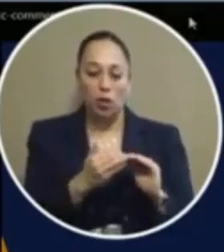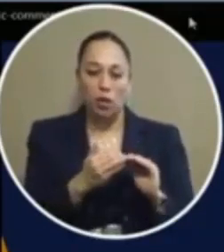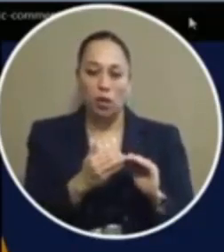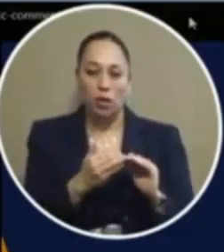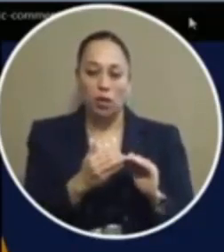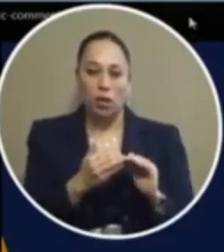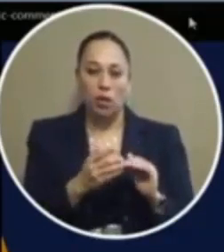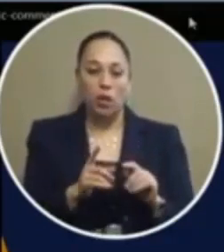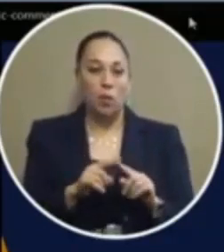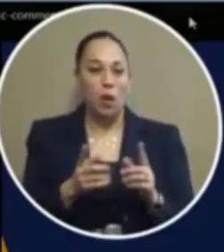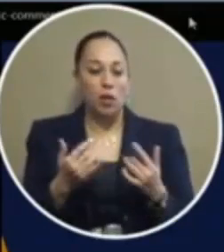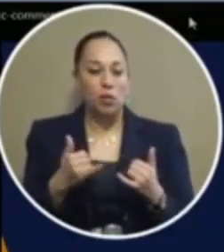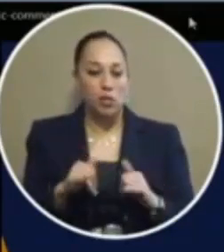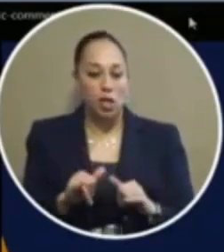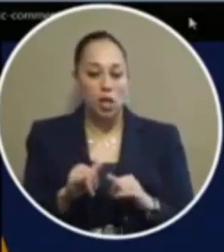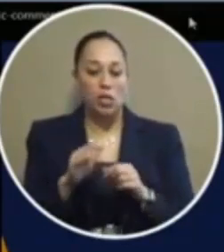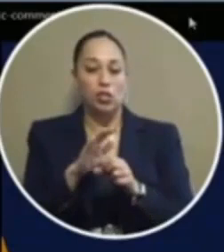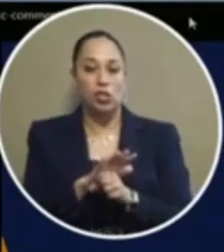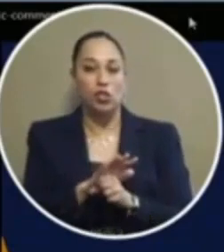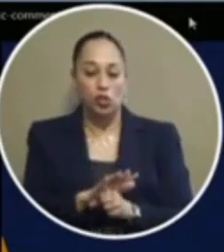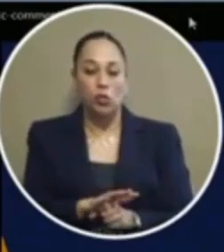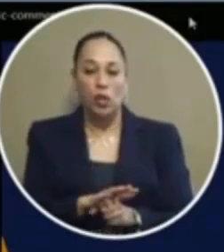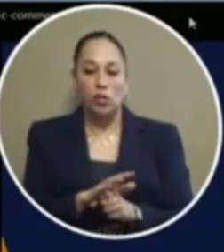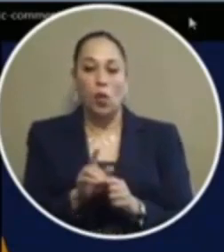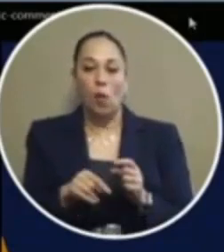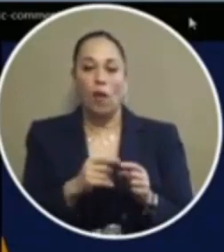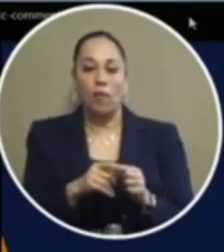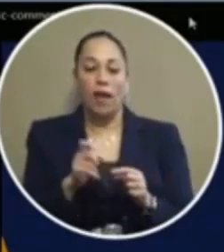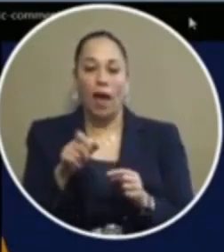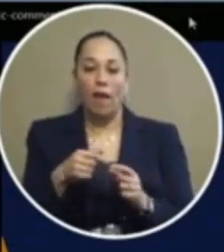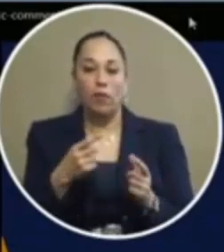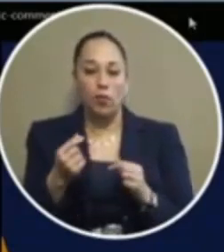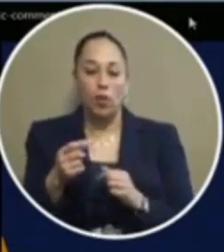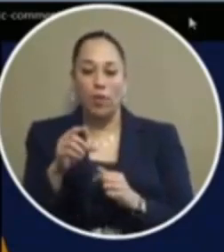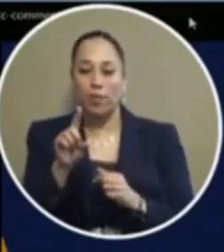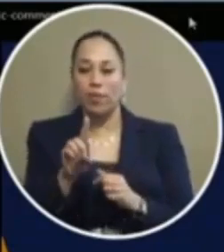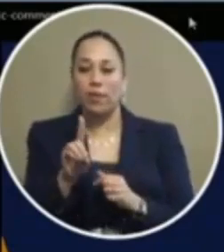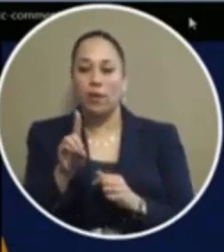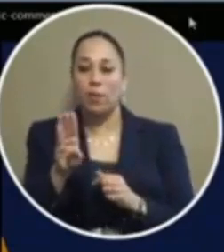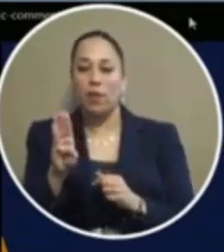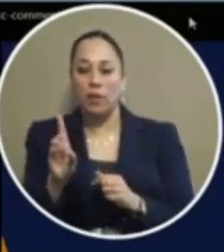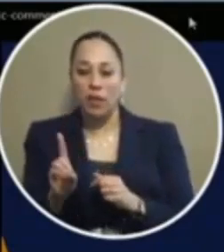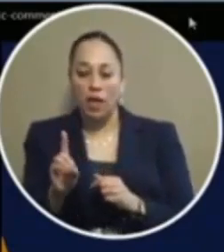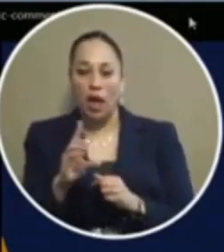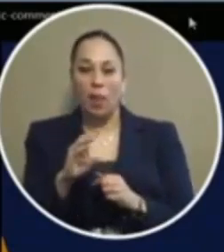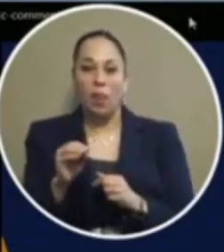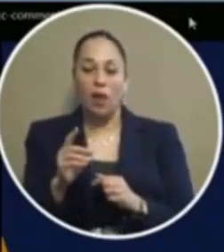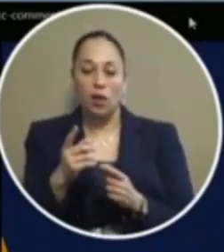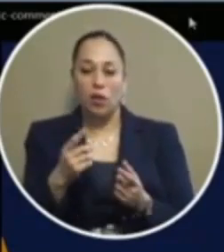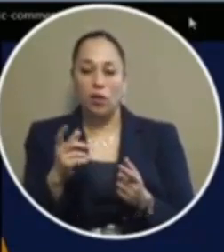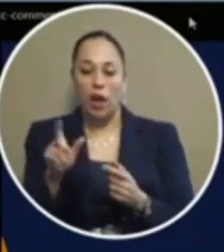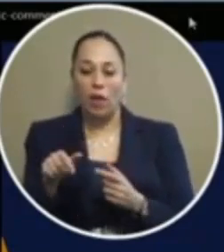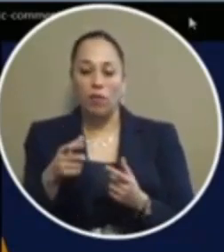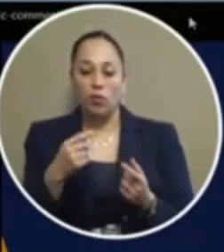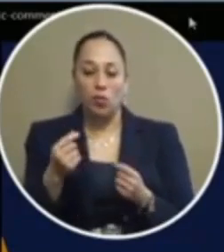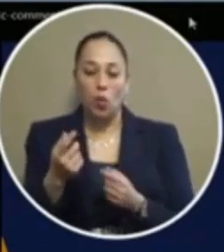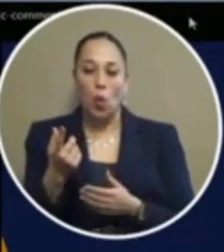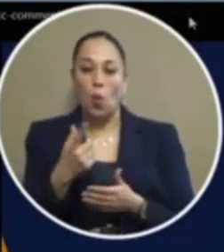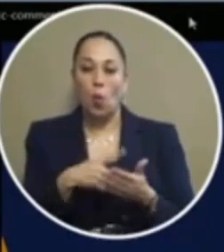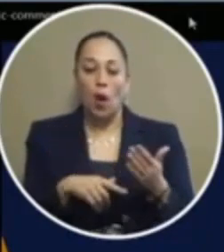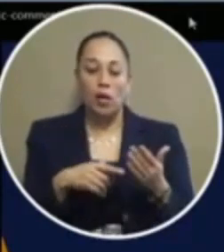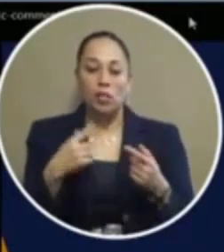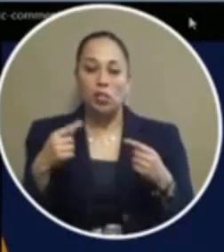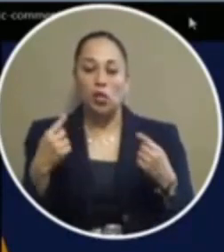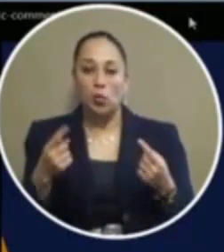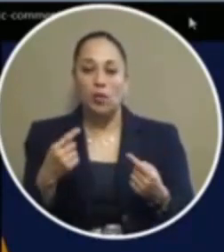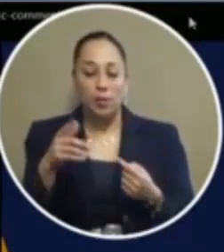excuse me they're always stressed out so when they actually try the cvd and they actually go around on their bike like oh wow this is actually this is crazy